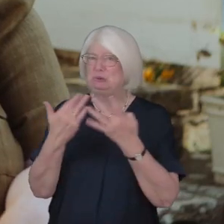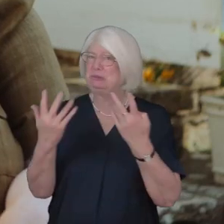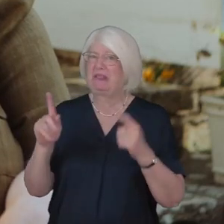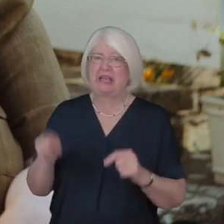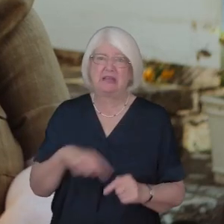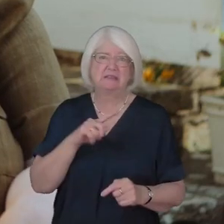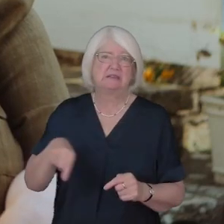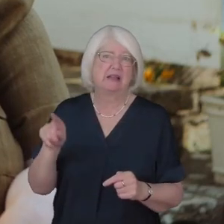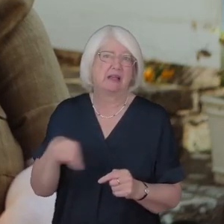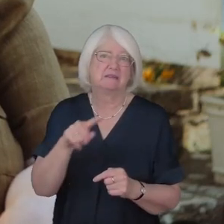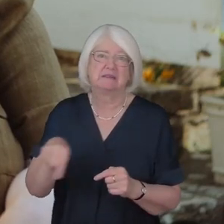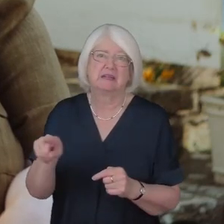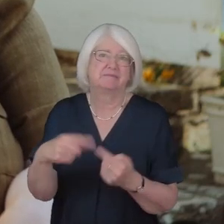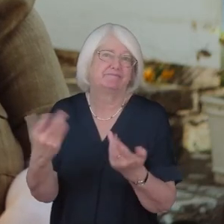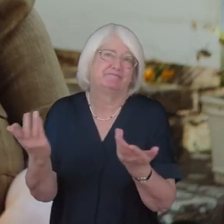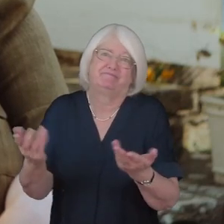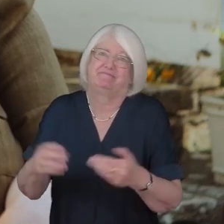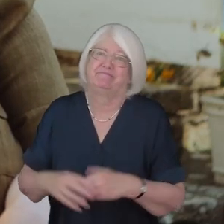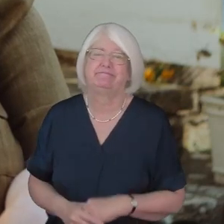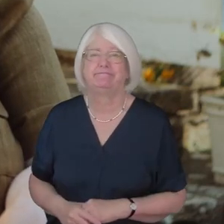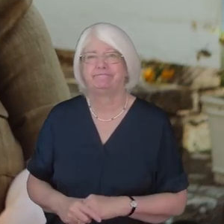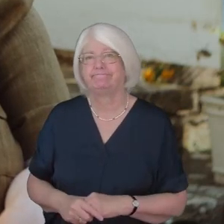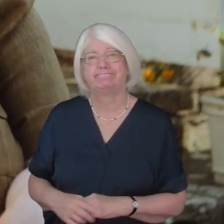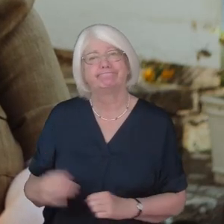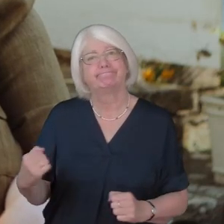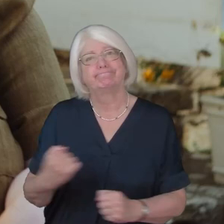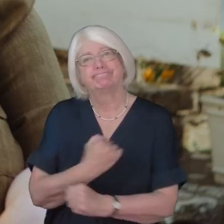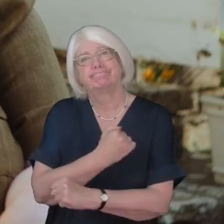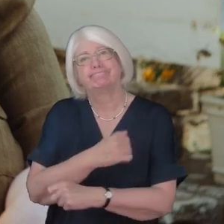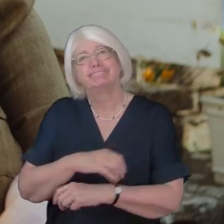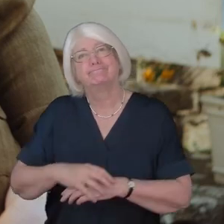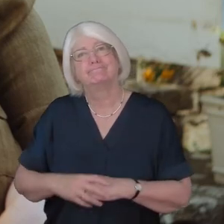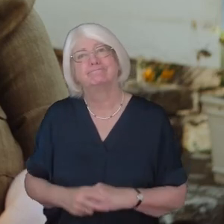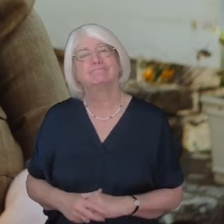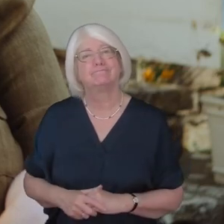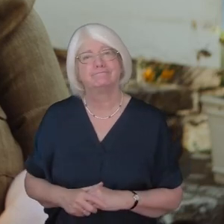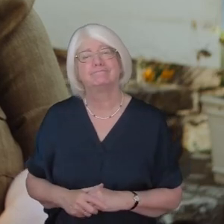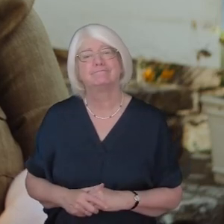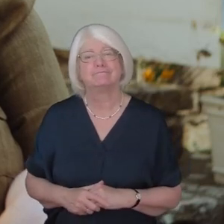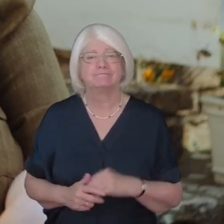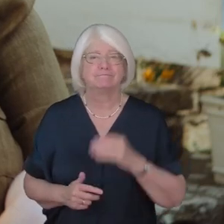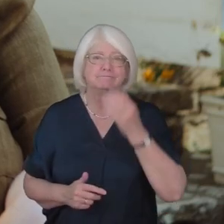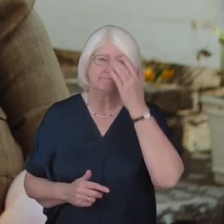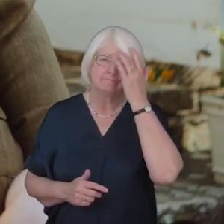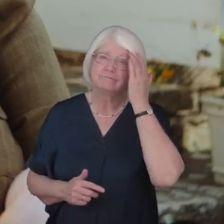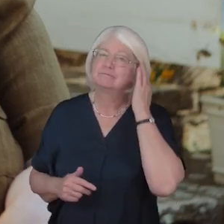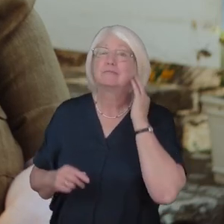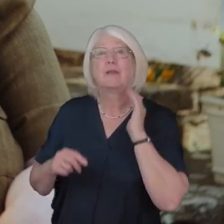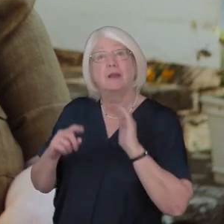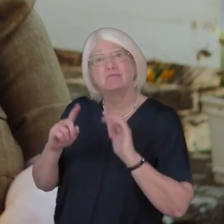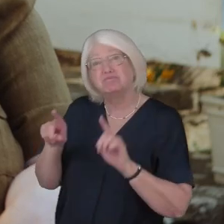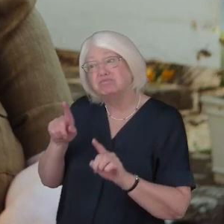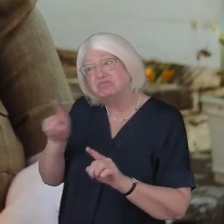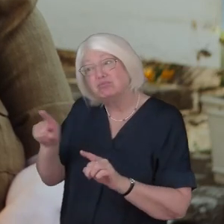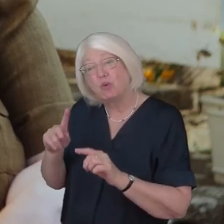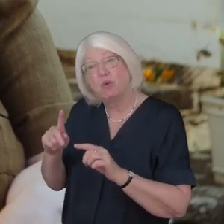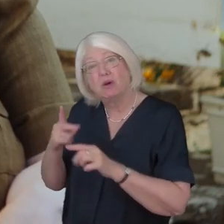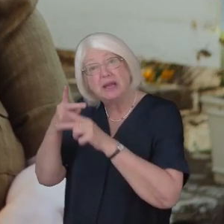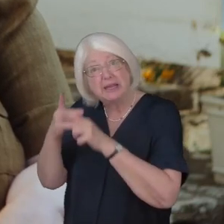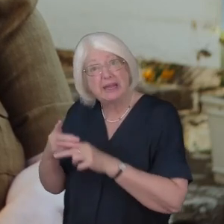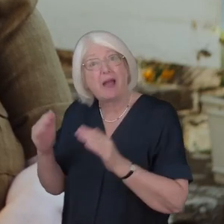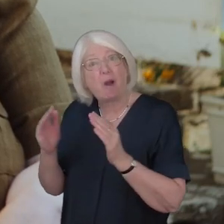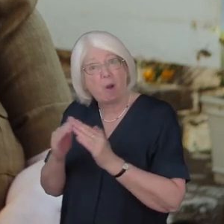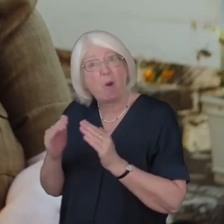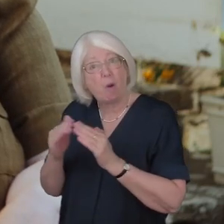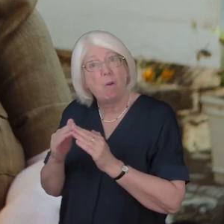many things like that were planned and sadly just haven't come to fruition what about your care home ministry the